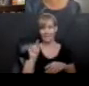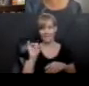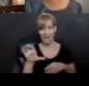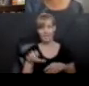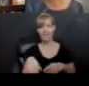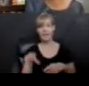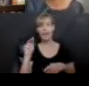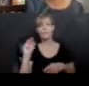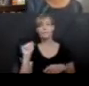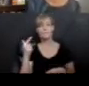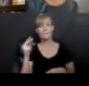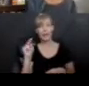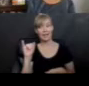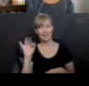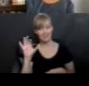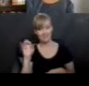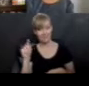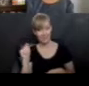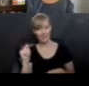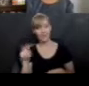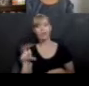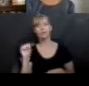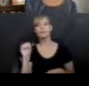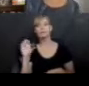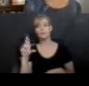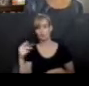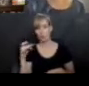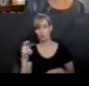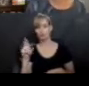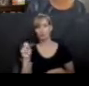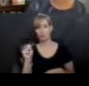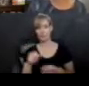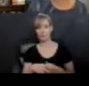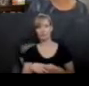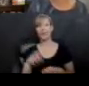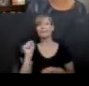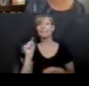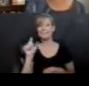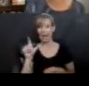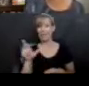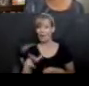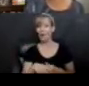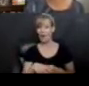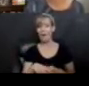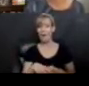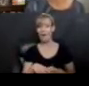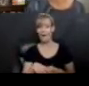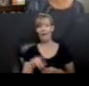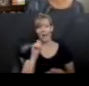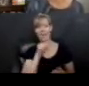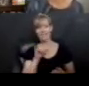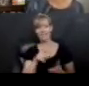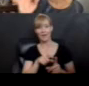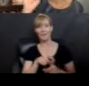Oh, magnificent and scrumptious. Oh, stellar. Stellar. Love it.